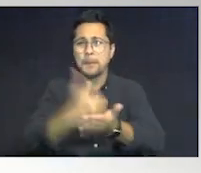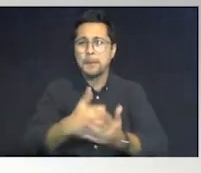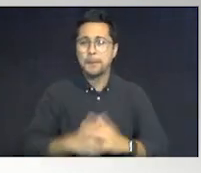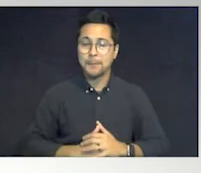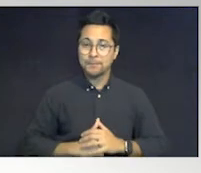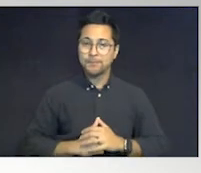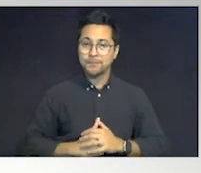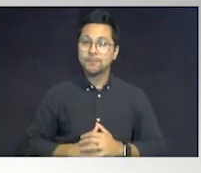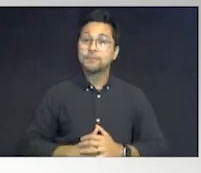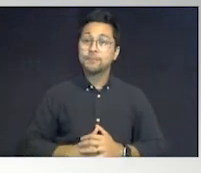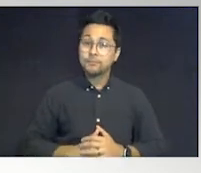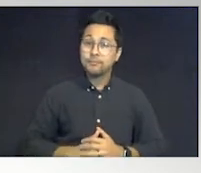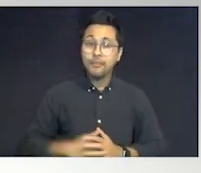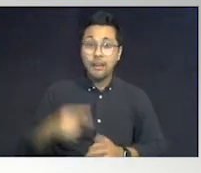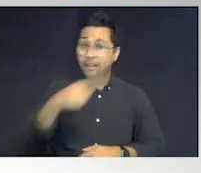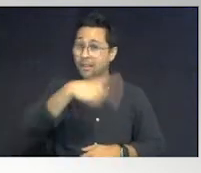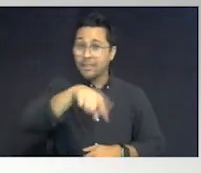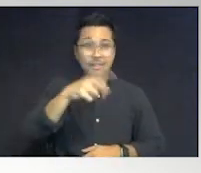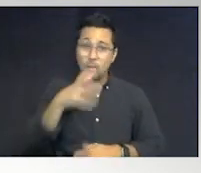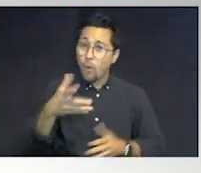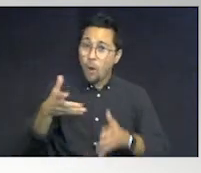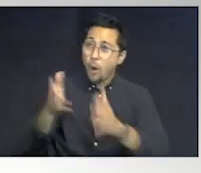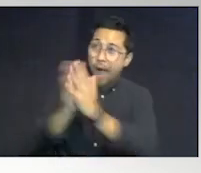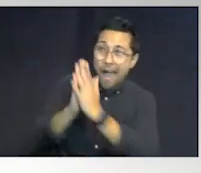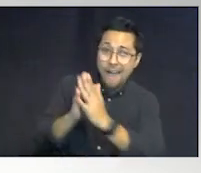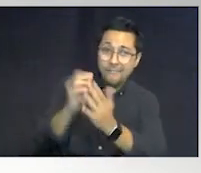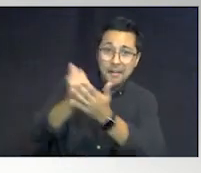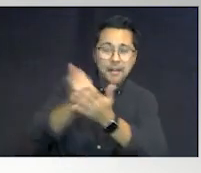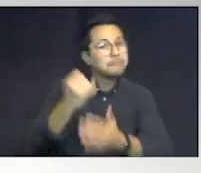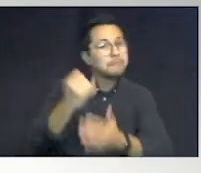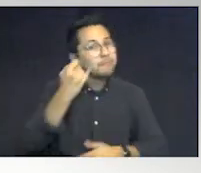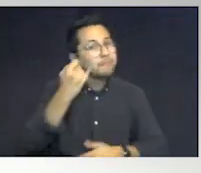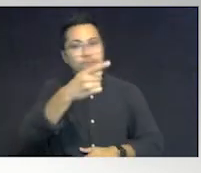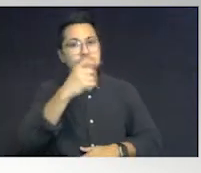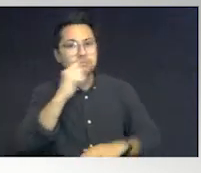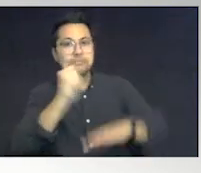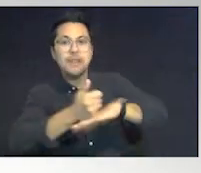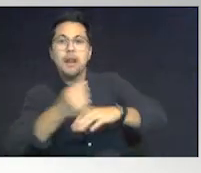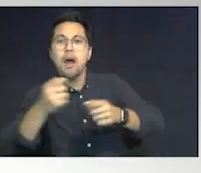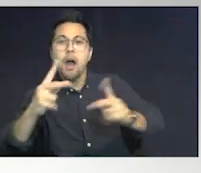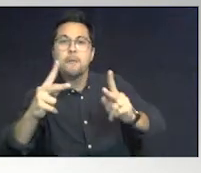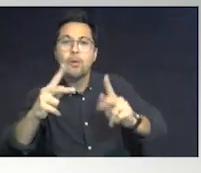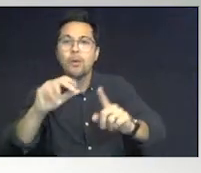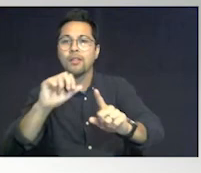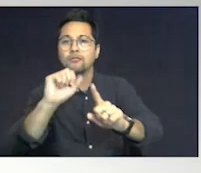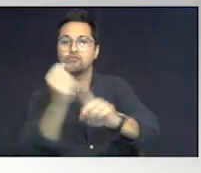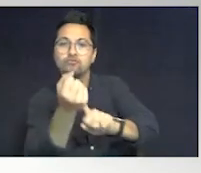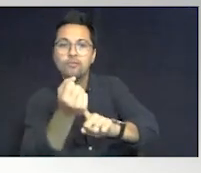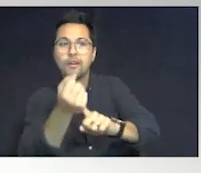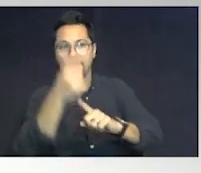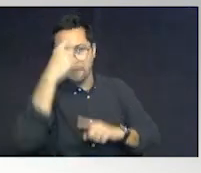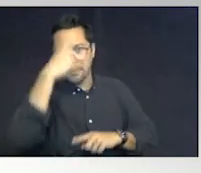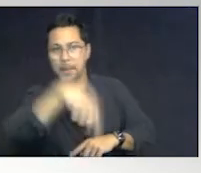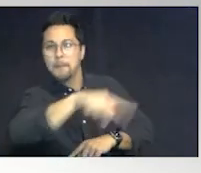They're not going to do it without you creating the opportunities for them to practice.